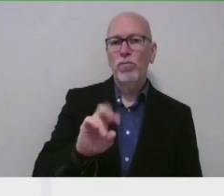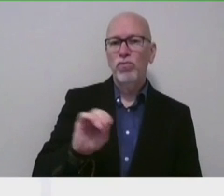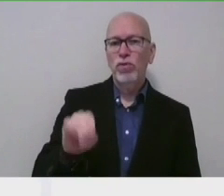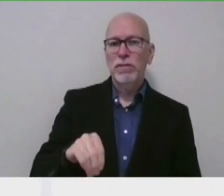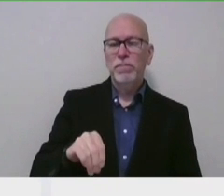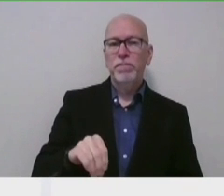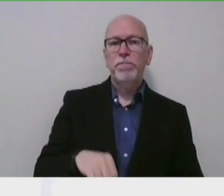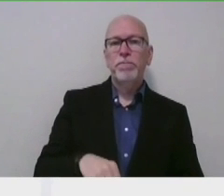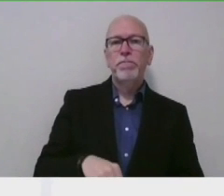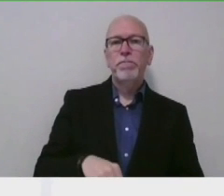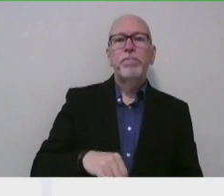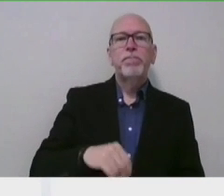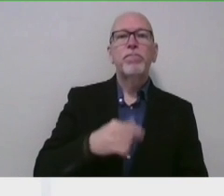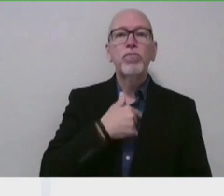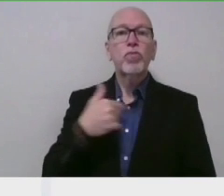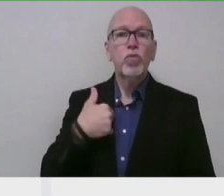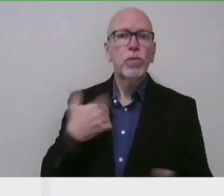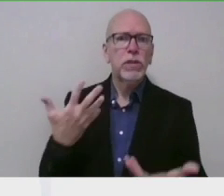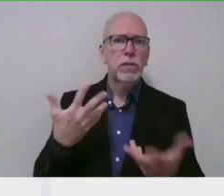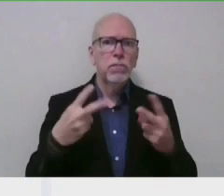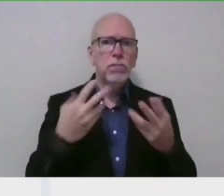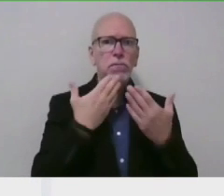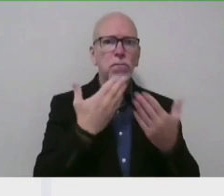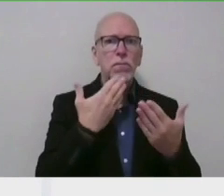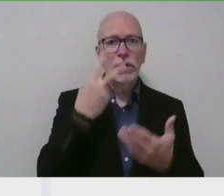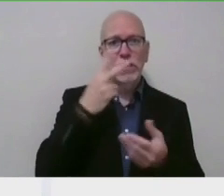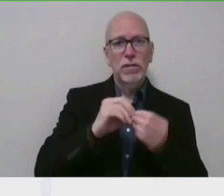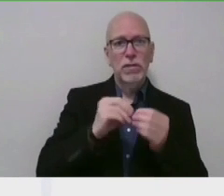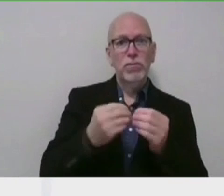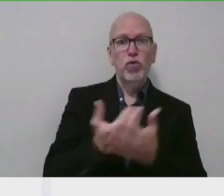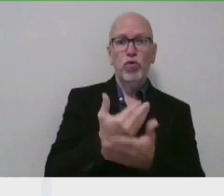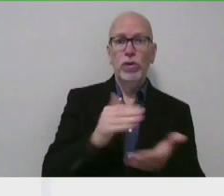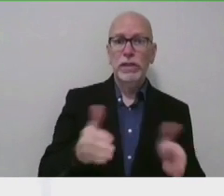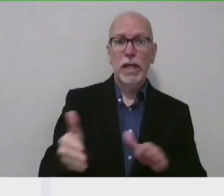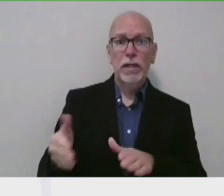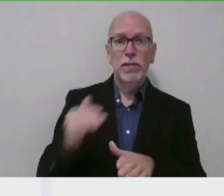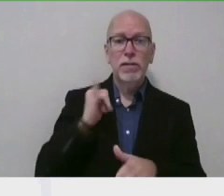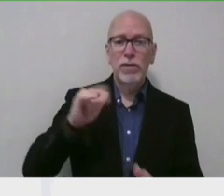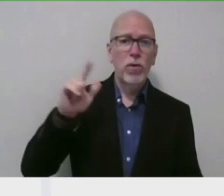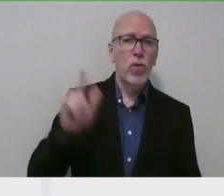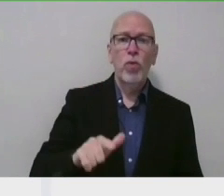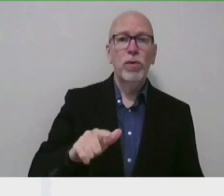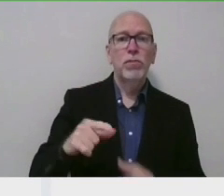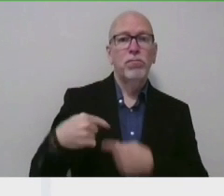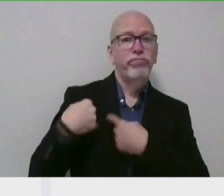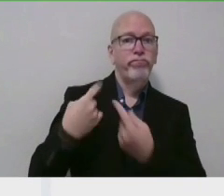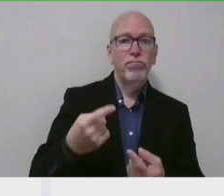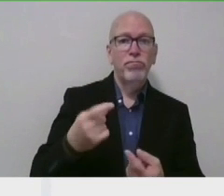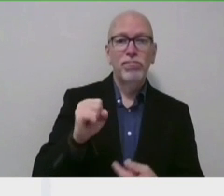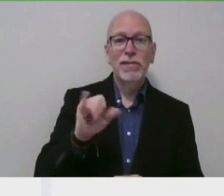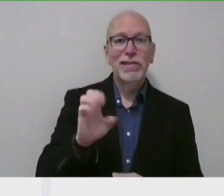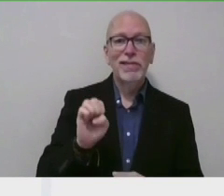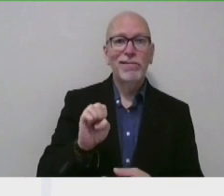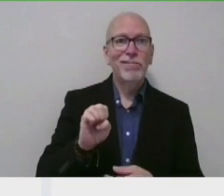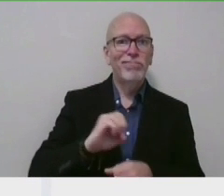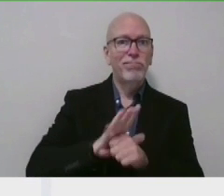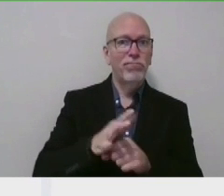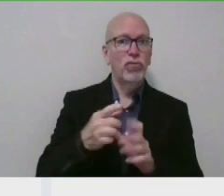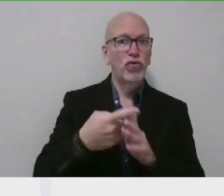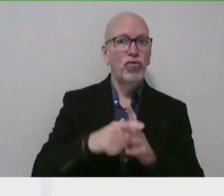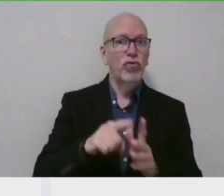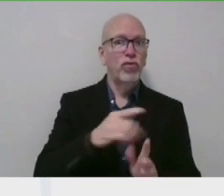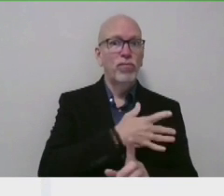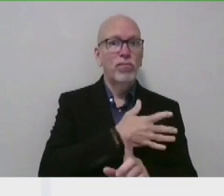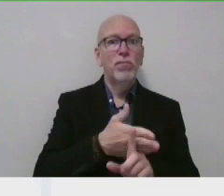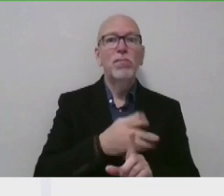While we're incredibly grateful to see the number of new deaths remain at the lowest levels since early in the pandemic, we also have seen a